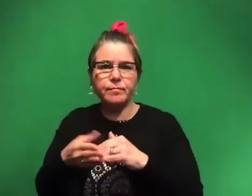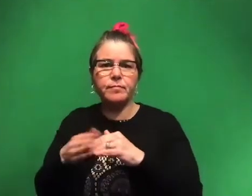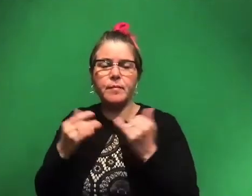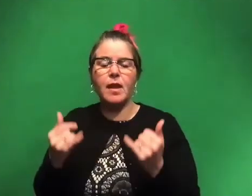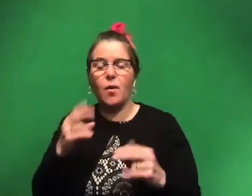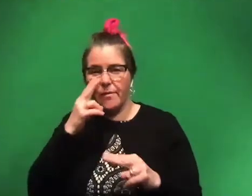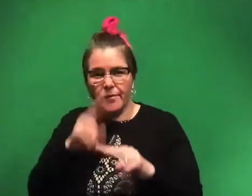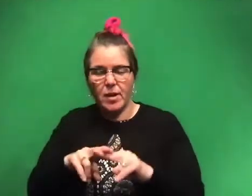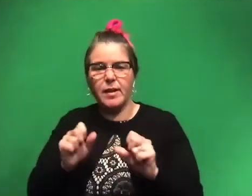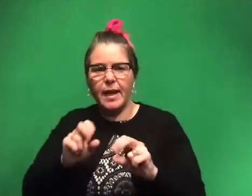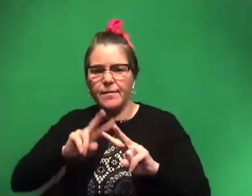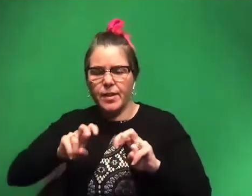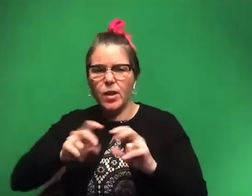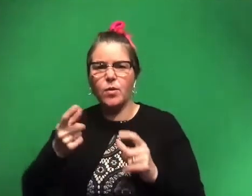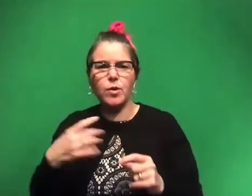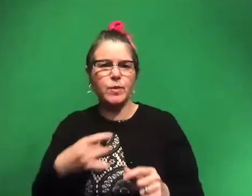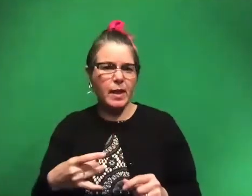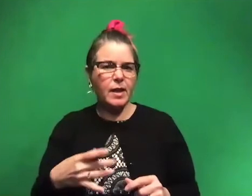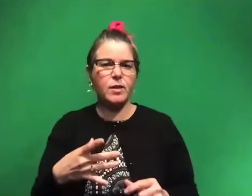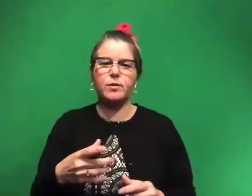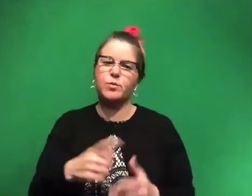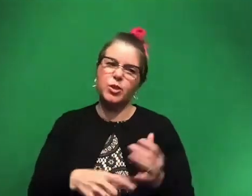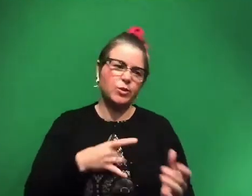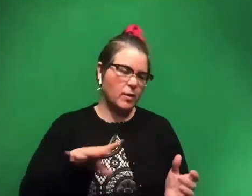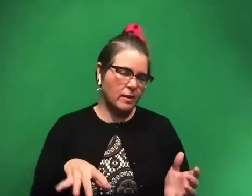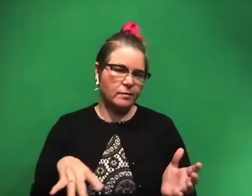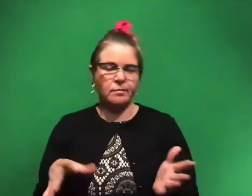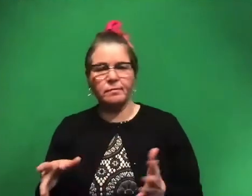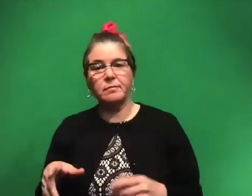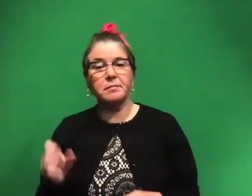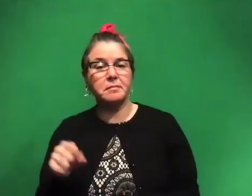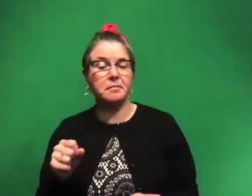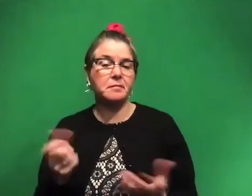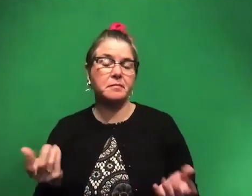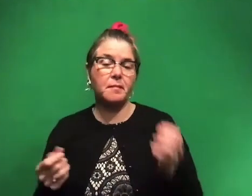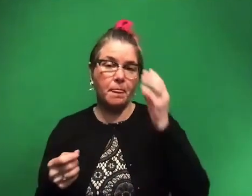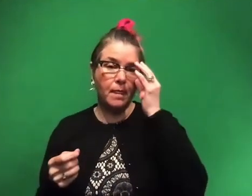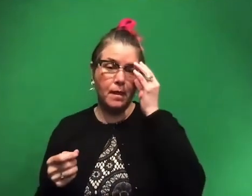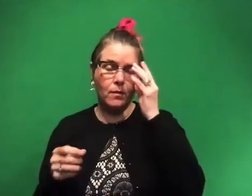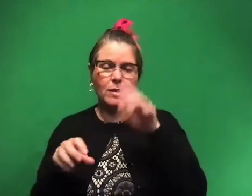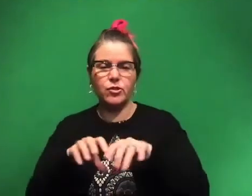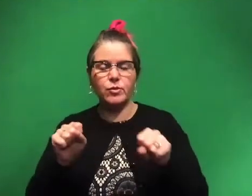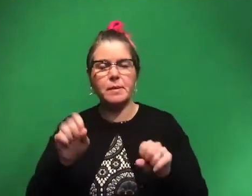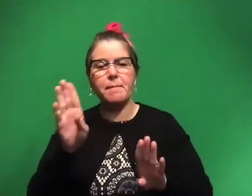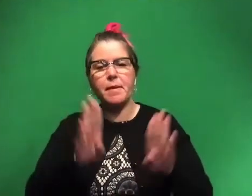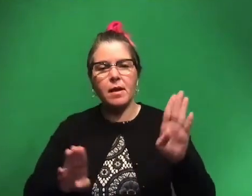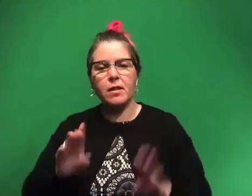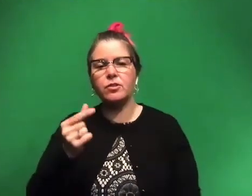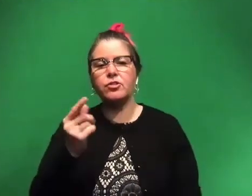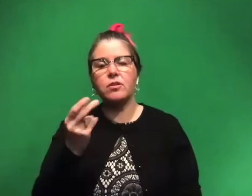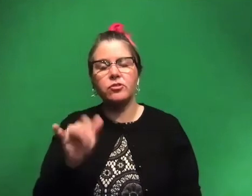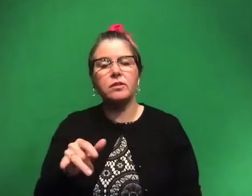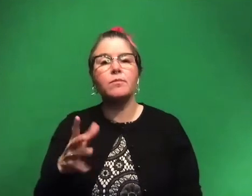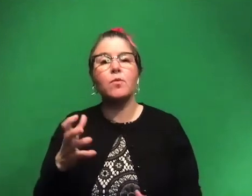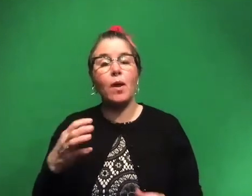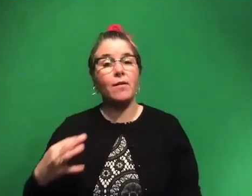fun. You can figure out what you like about it, what you don't like about it. Um, yeah. And so I would get your degrees in biology, geology, but if you want to be a